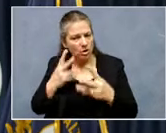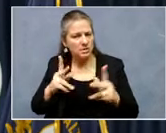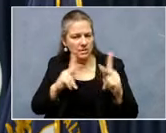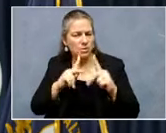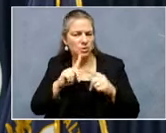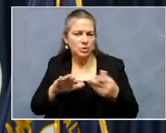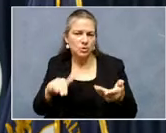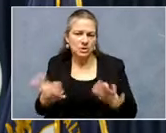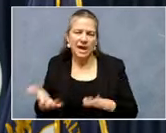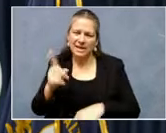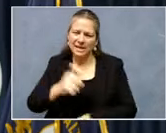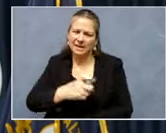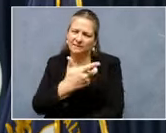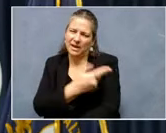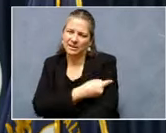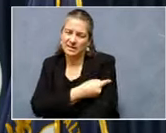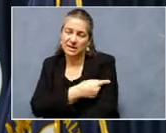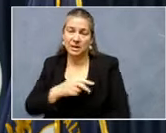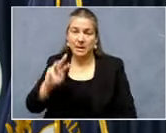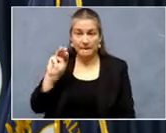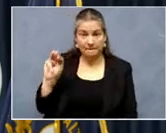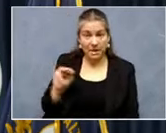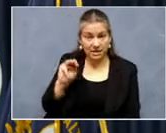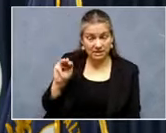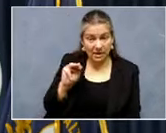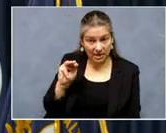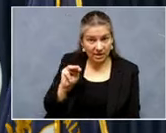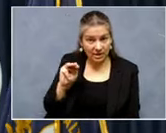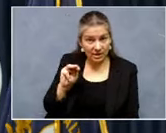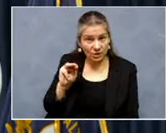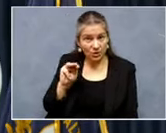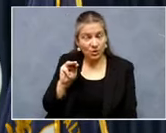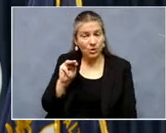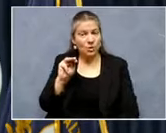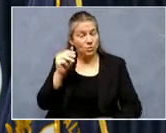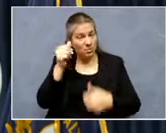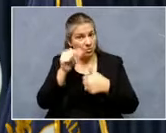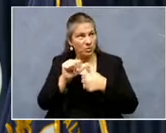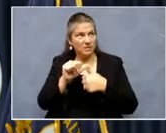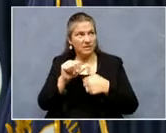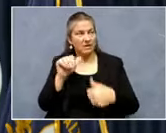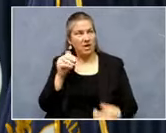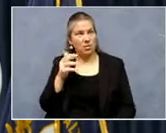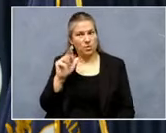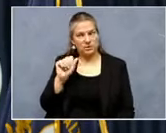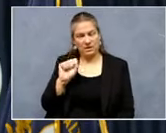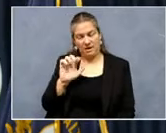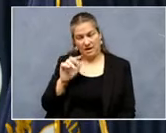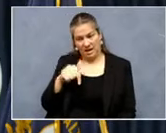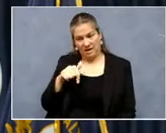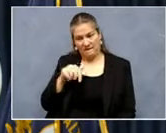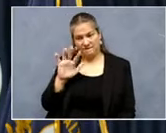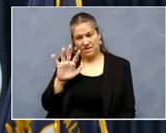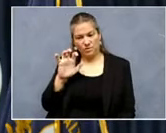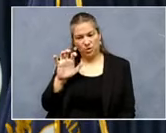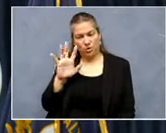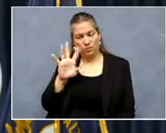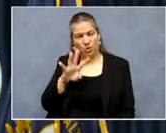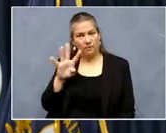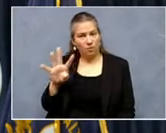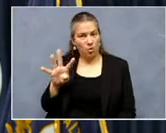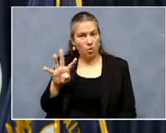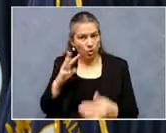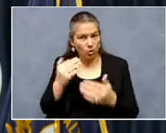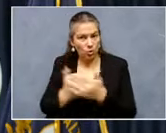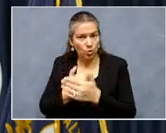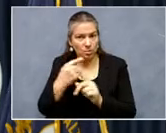Monday, hard to remember days that were this low, 544 new cases. We've had days a lot